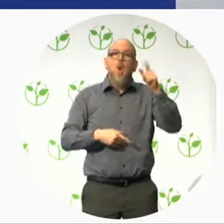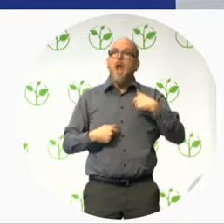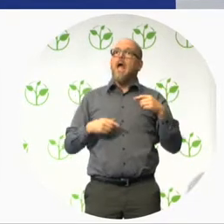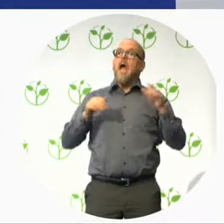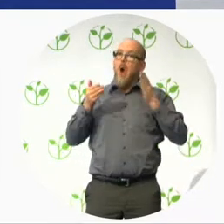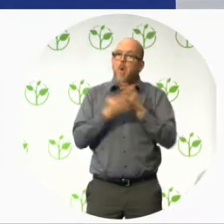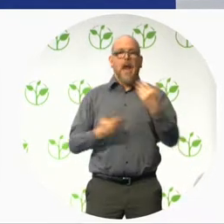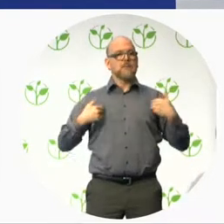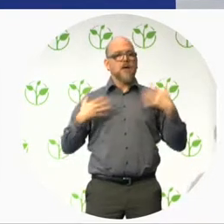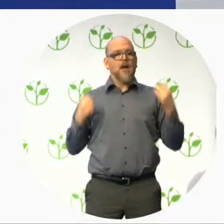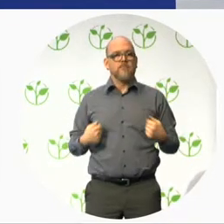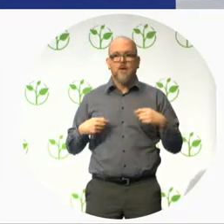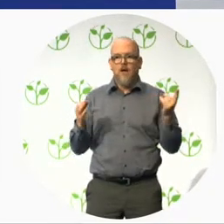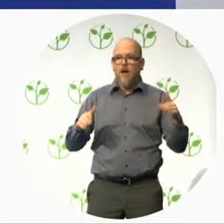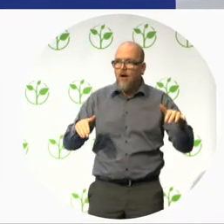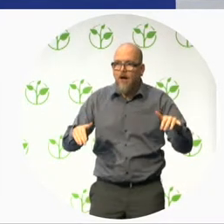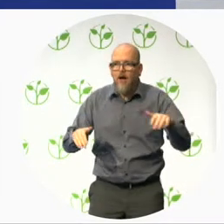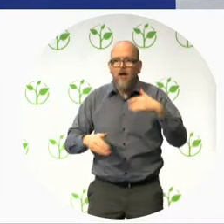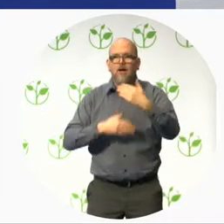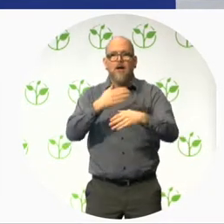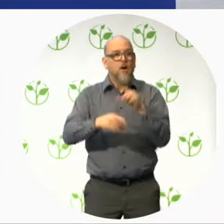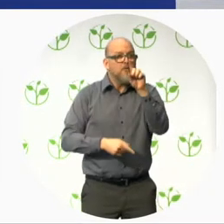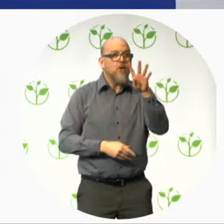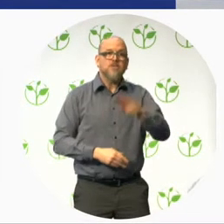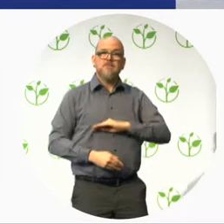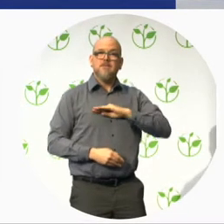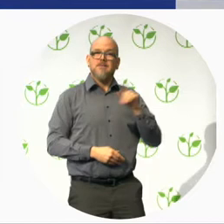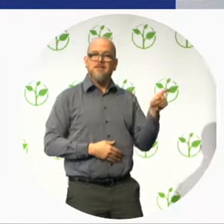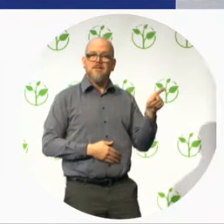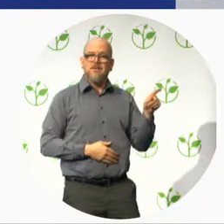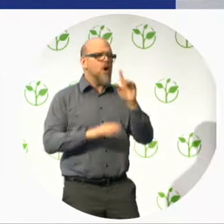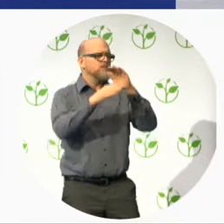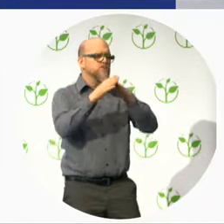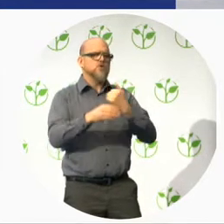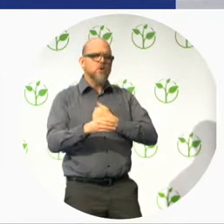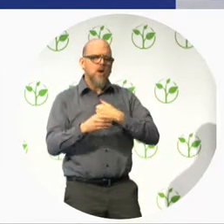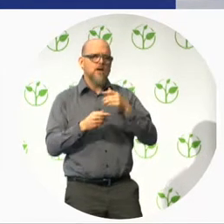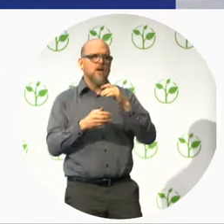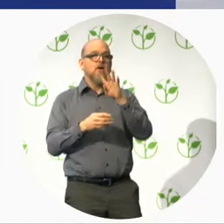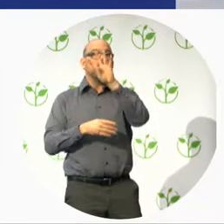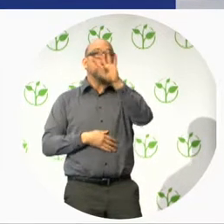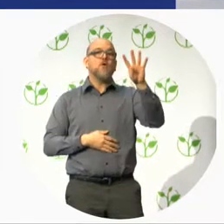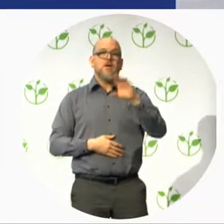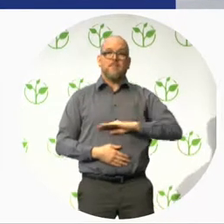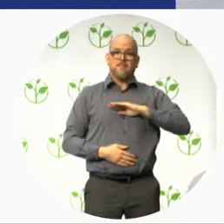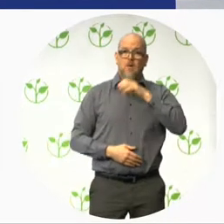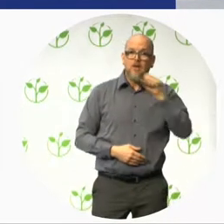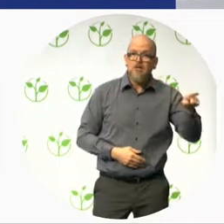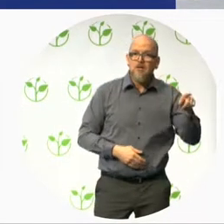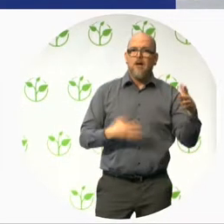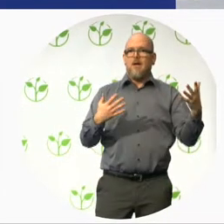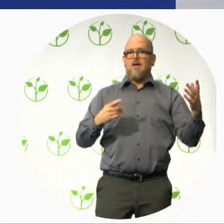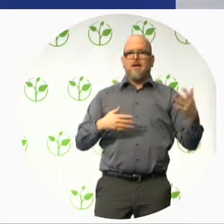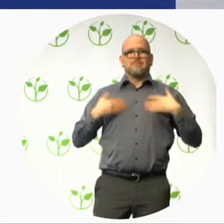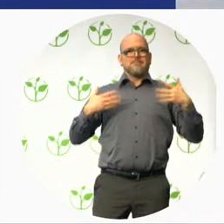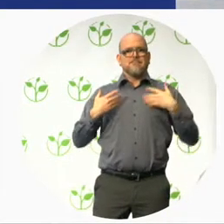the support of USAID. Now we are also working for the general elections of 2018. Changing the regulations